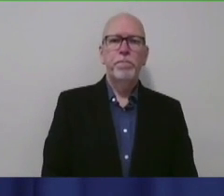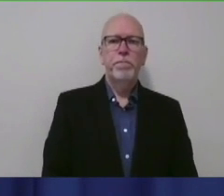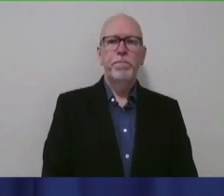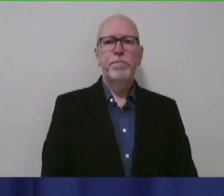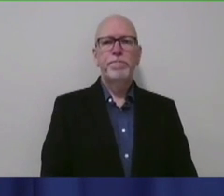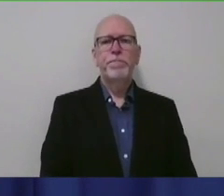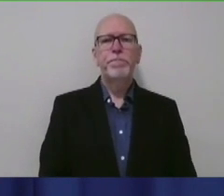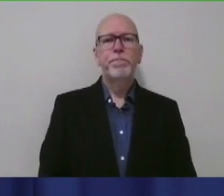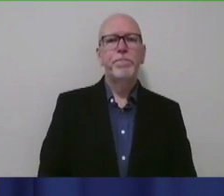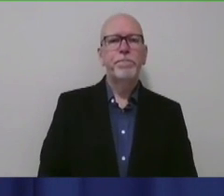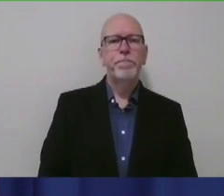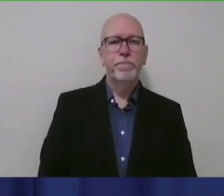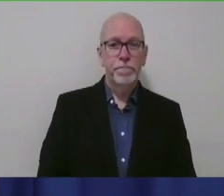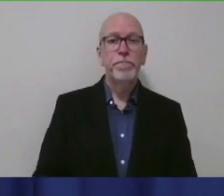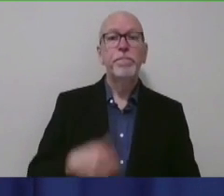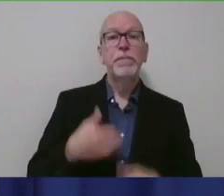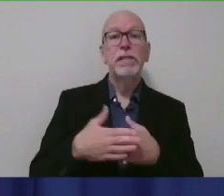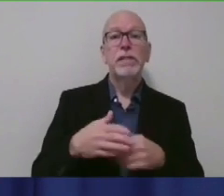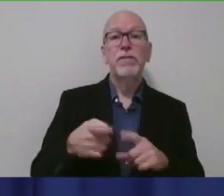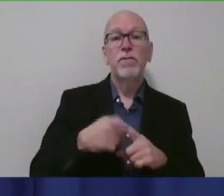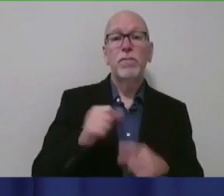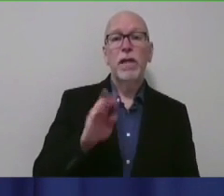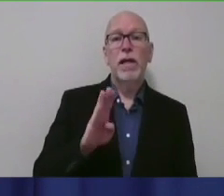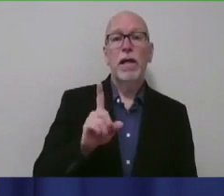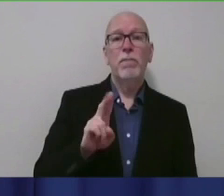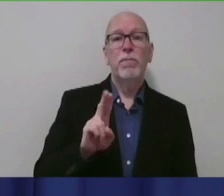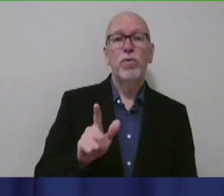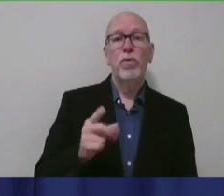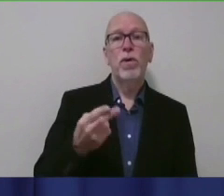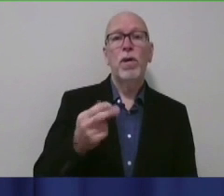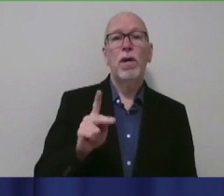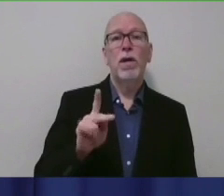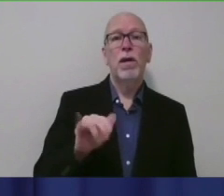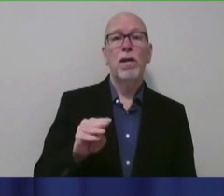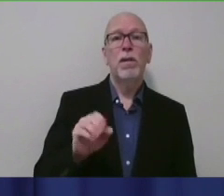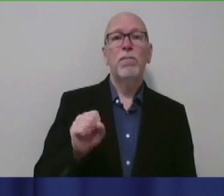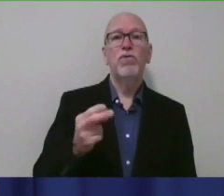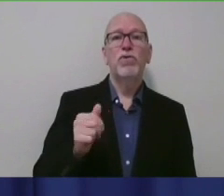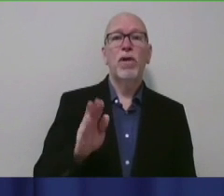Next question is from Abdul Hakim Shabazz of Indy Politics.